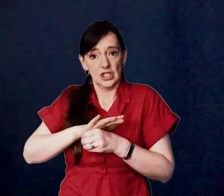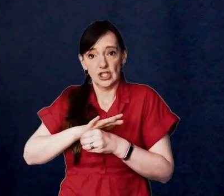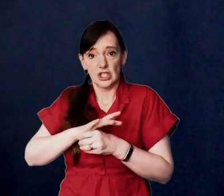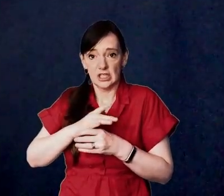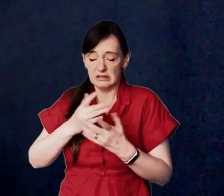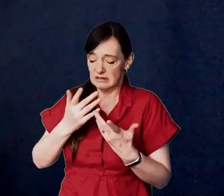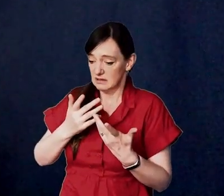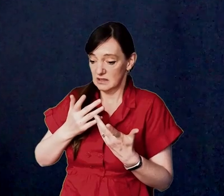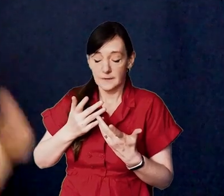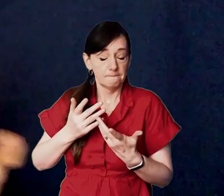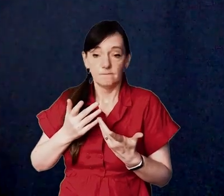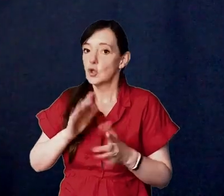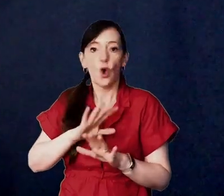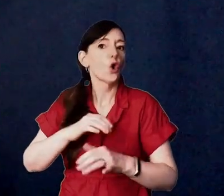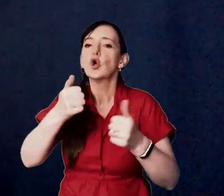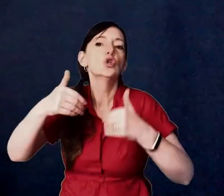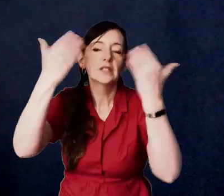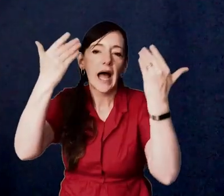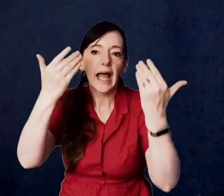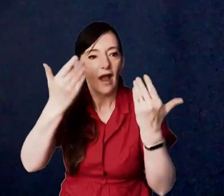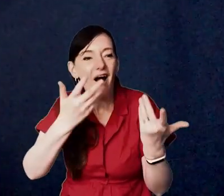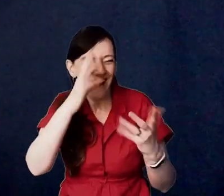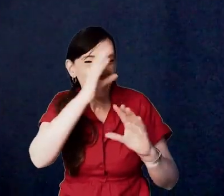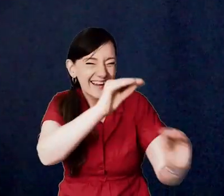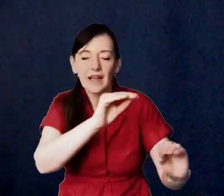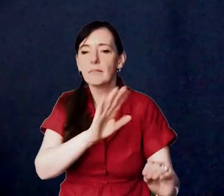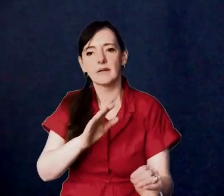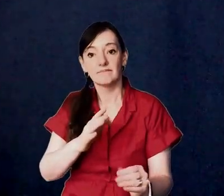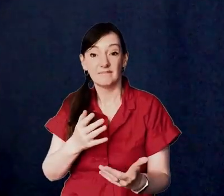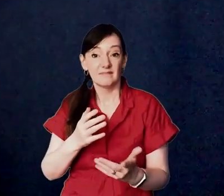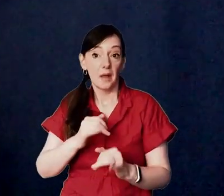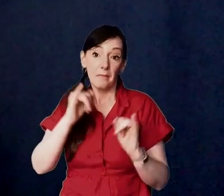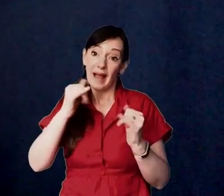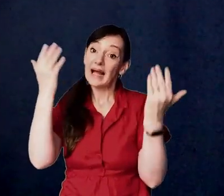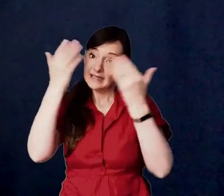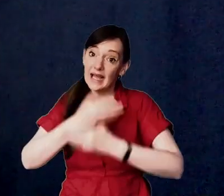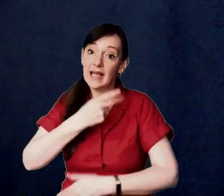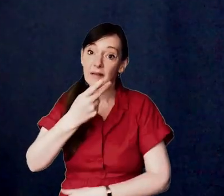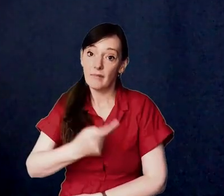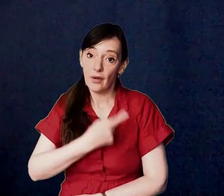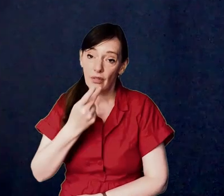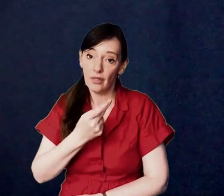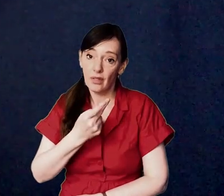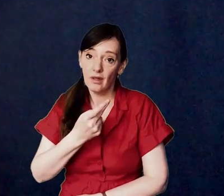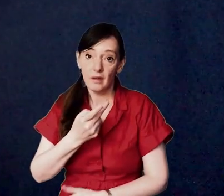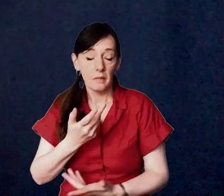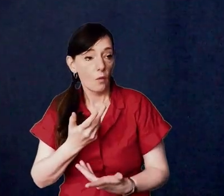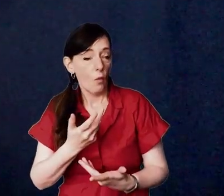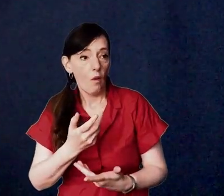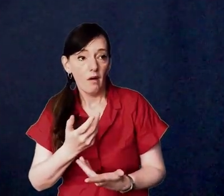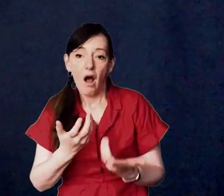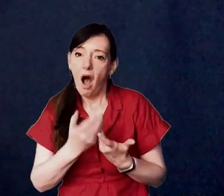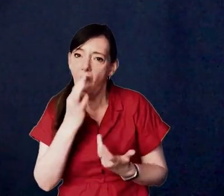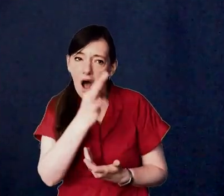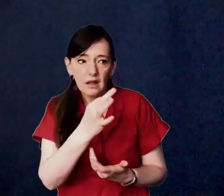in doing that i'm looking for ways to talk about and ask questions about for me what is the key issue how do you find hope given all that's